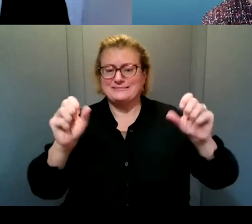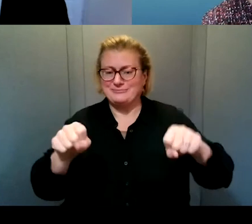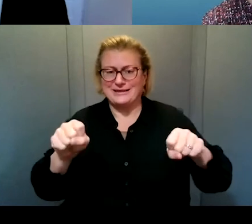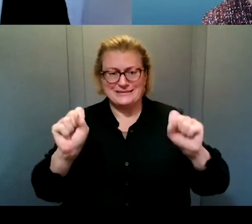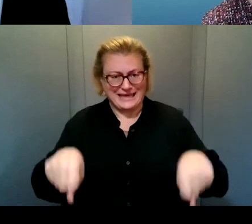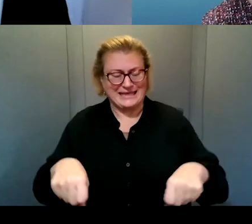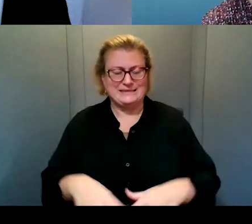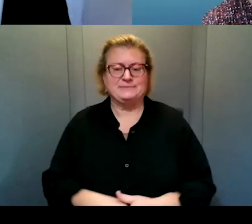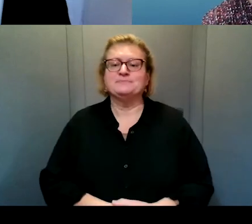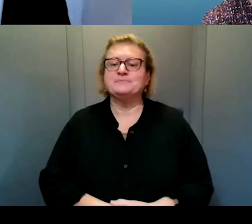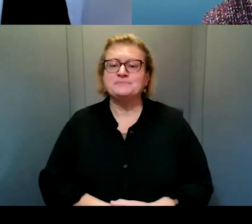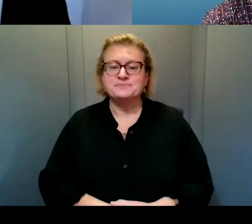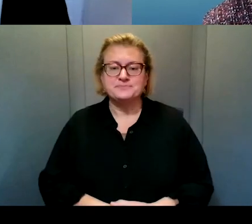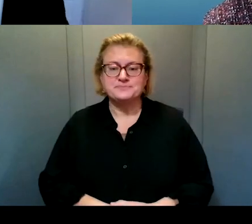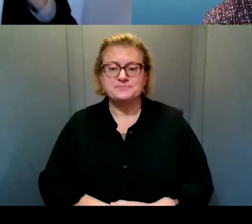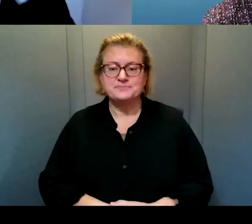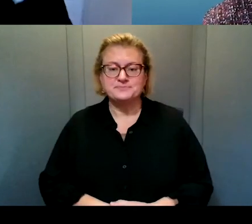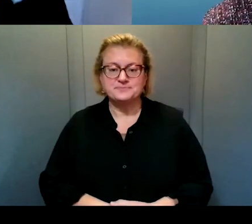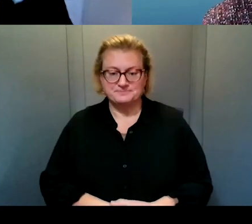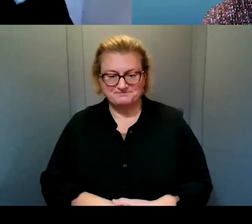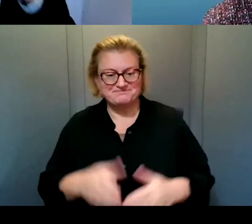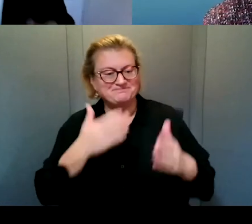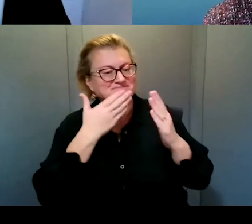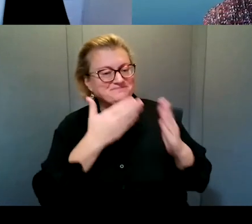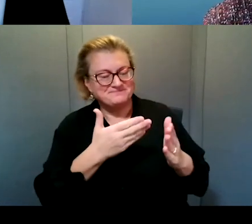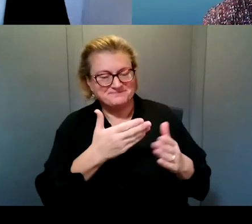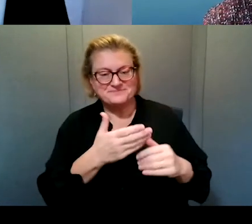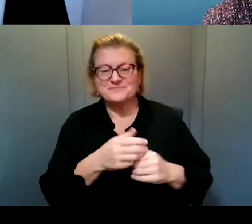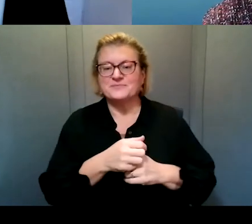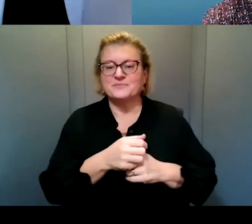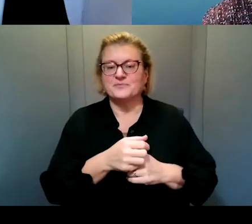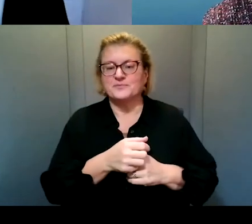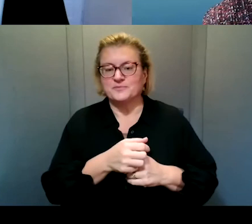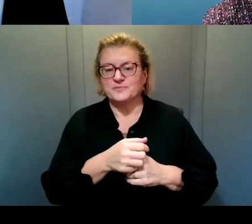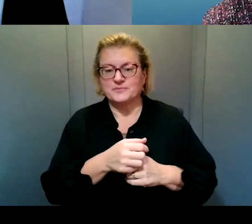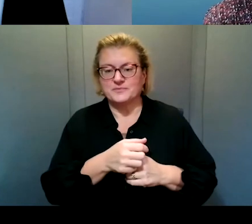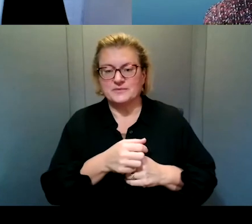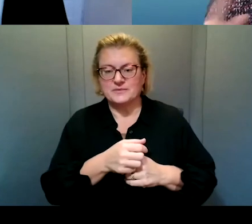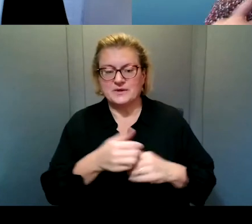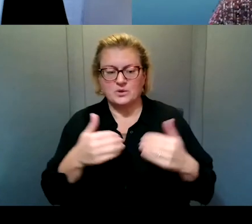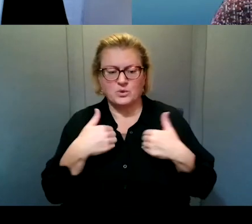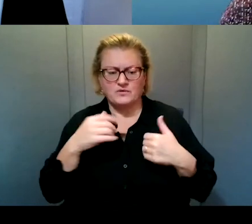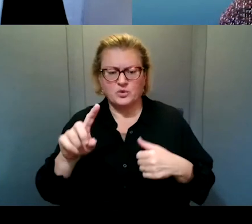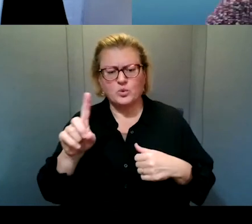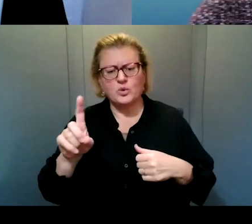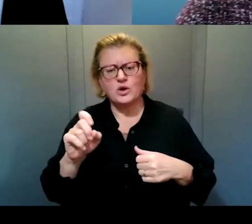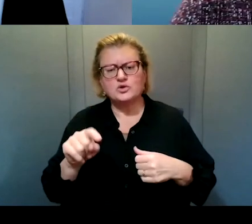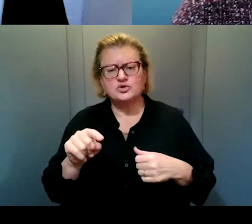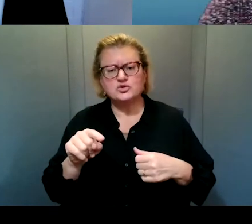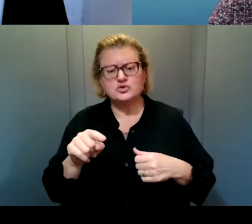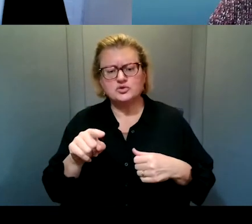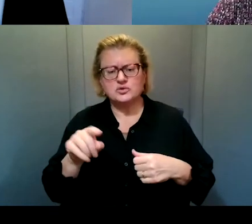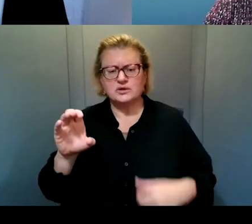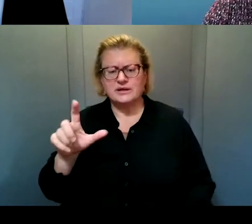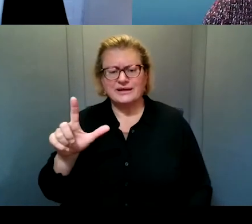can. Thank you. So we do have, uh, uh, a question that, um, that Claire